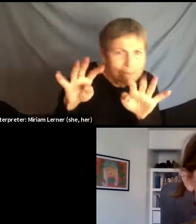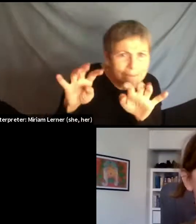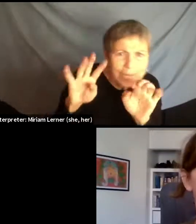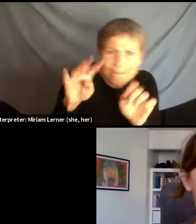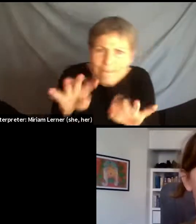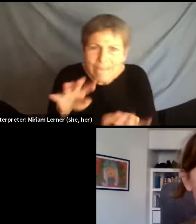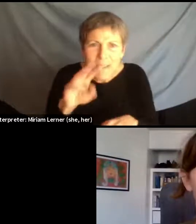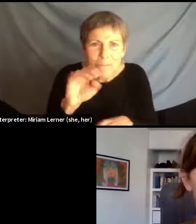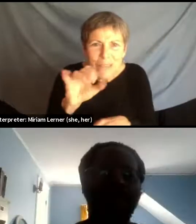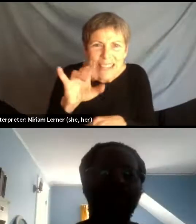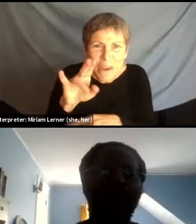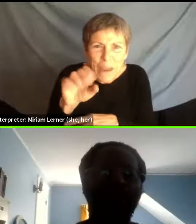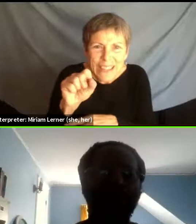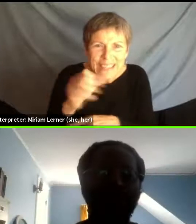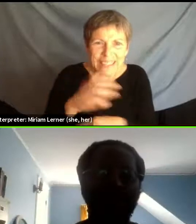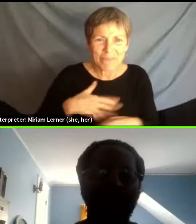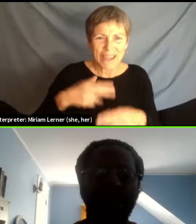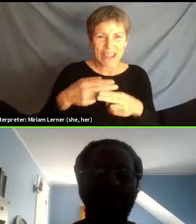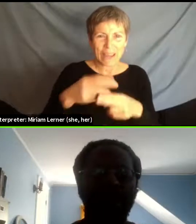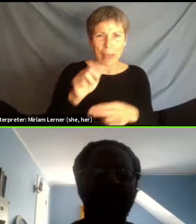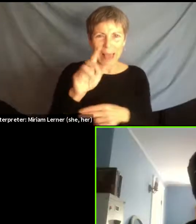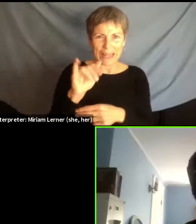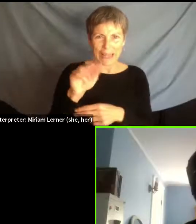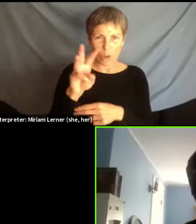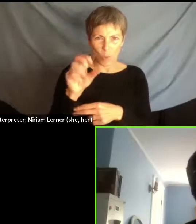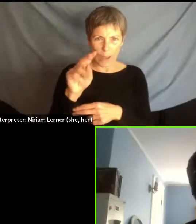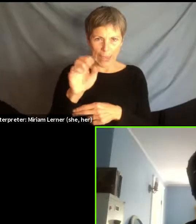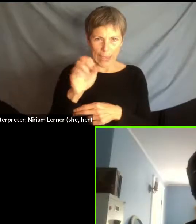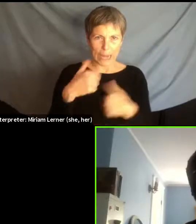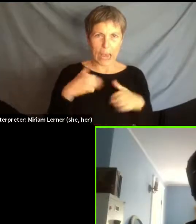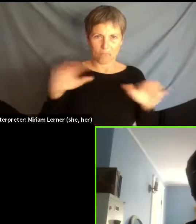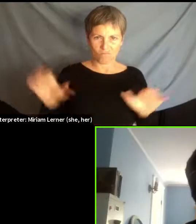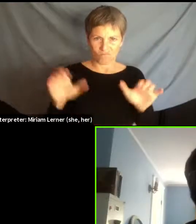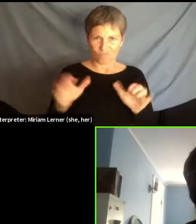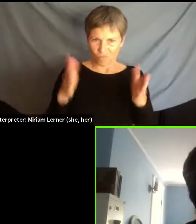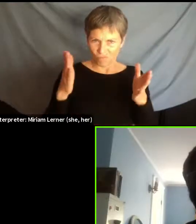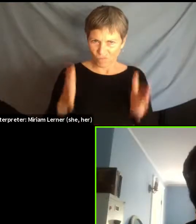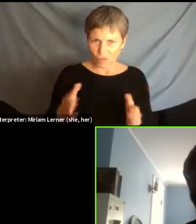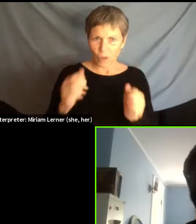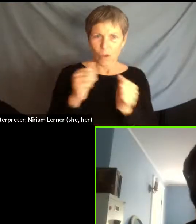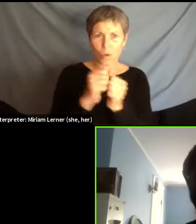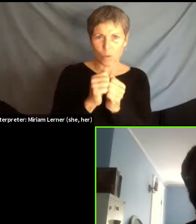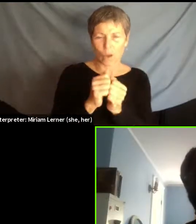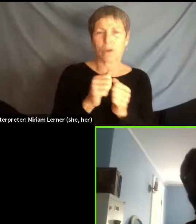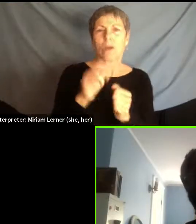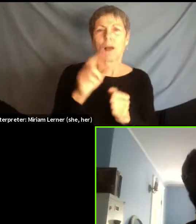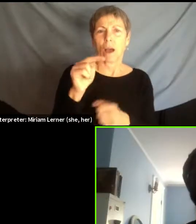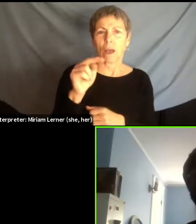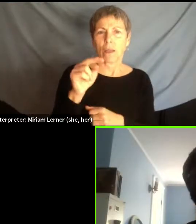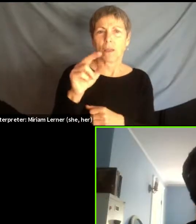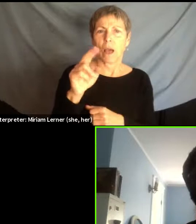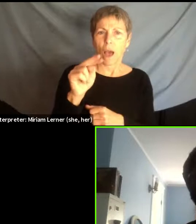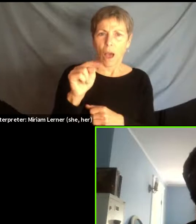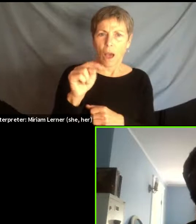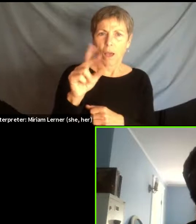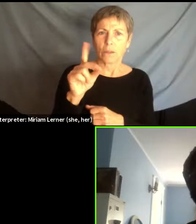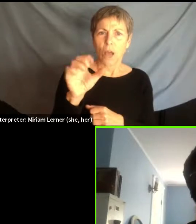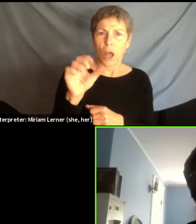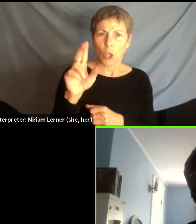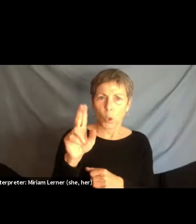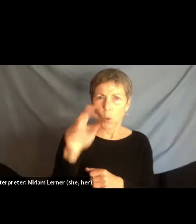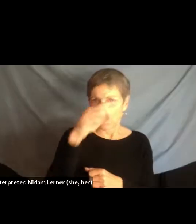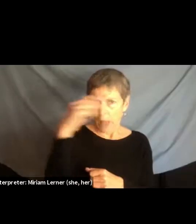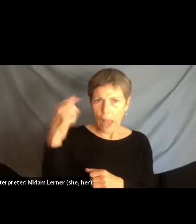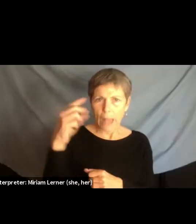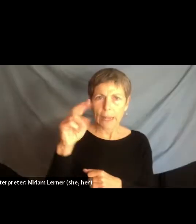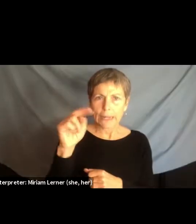is Ali Wayne. I am an organizer with the UndocuBlack network and have been working